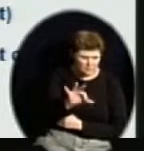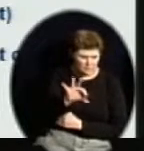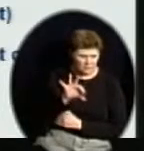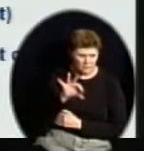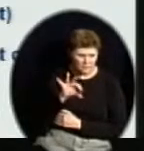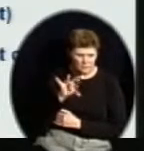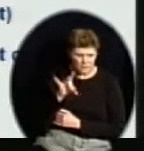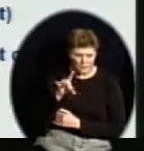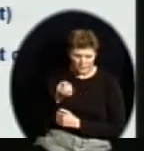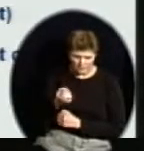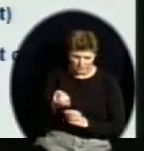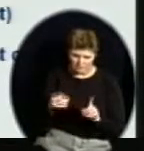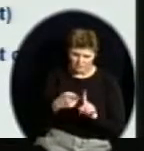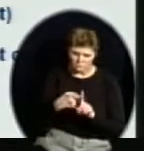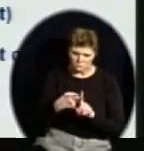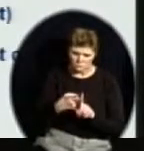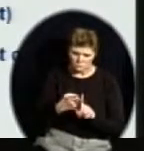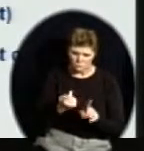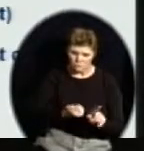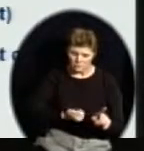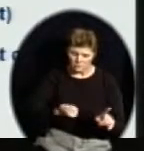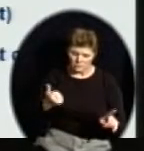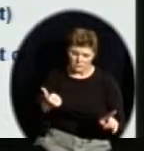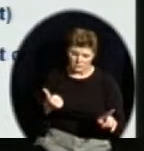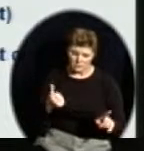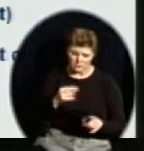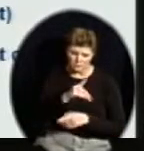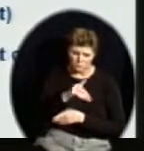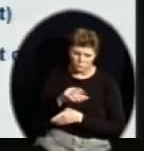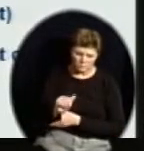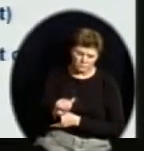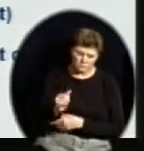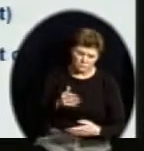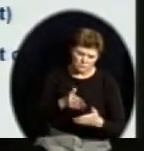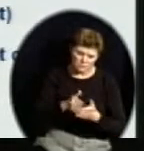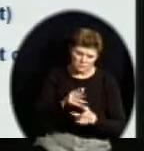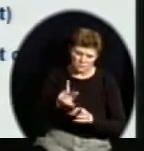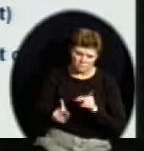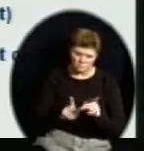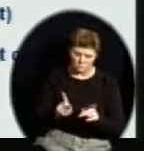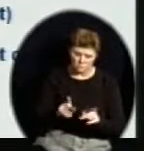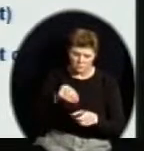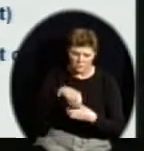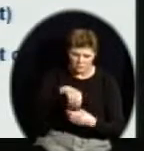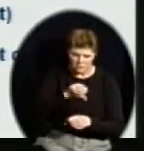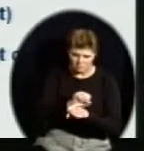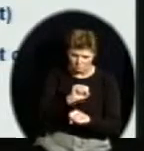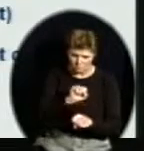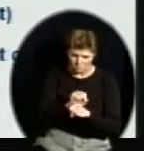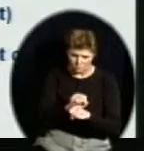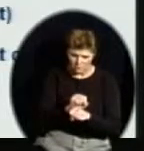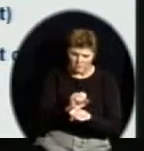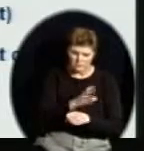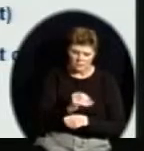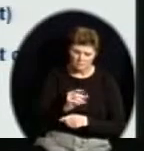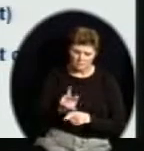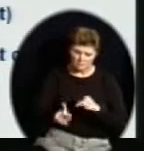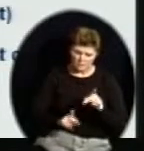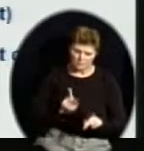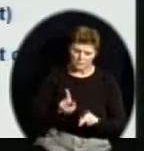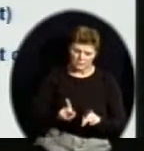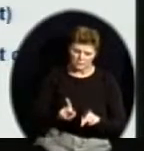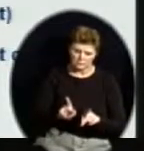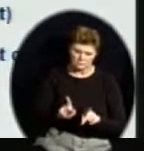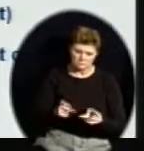discrimination against individuals with disabilities in the employment sector, public accommodations, transportation,